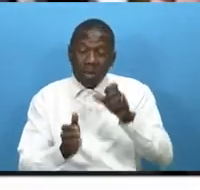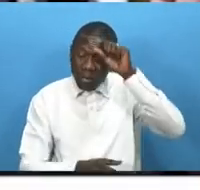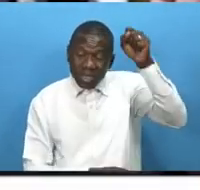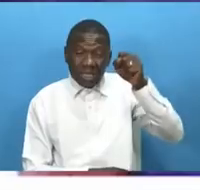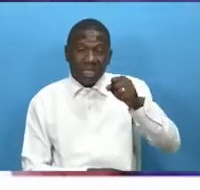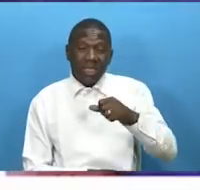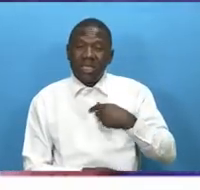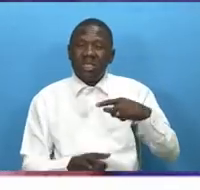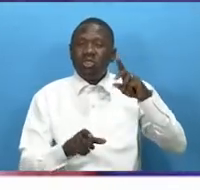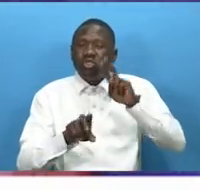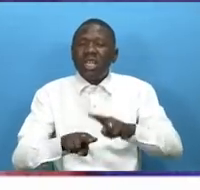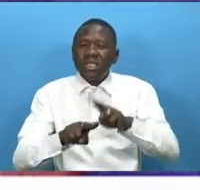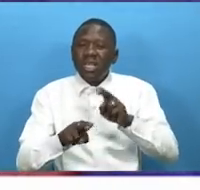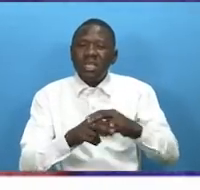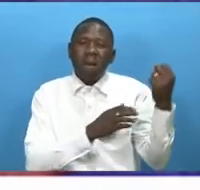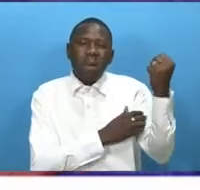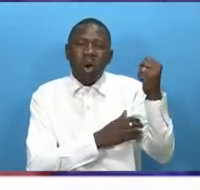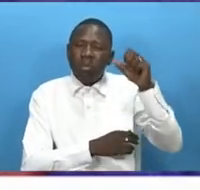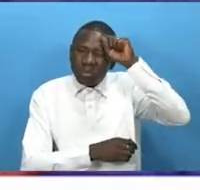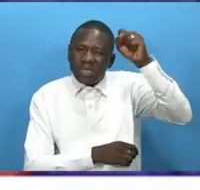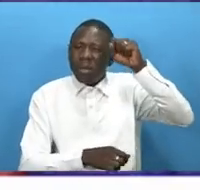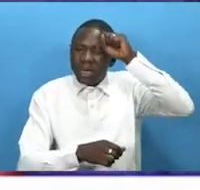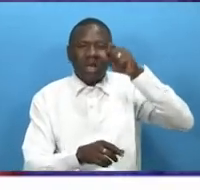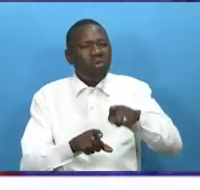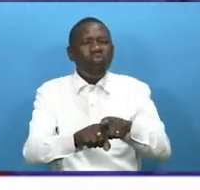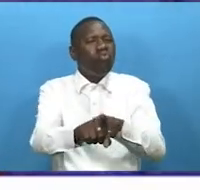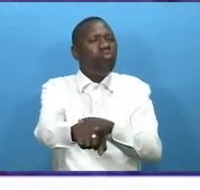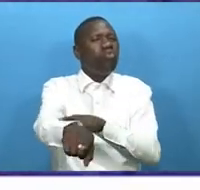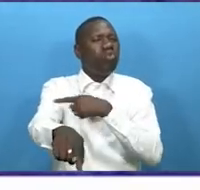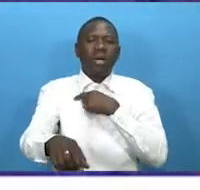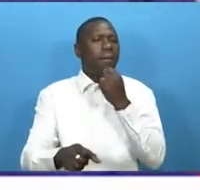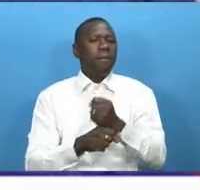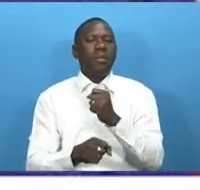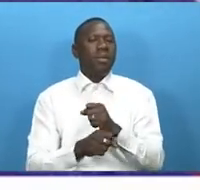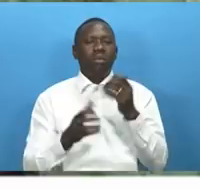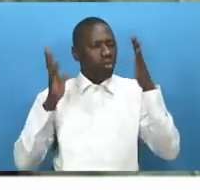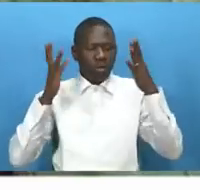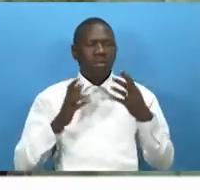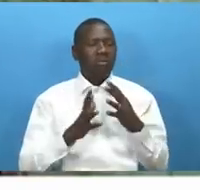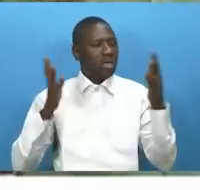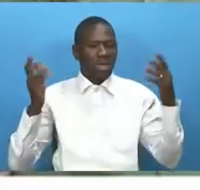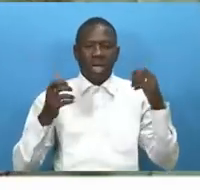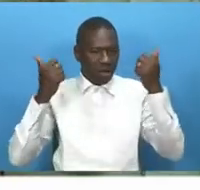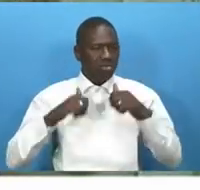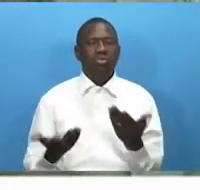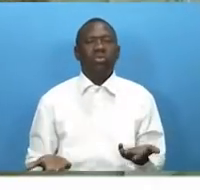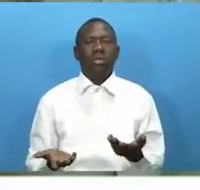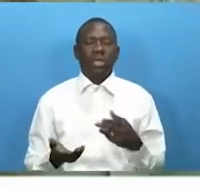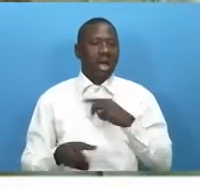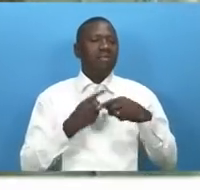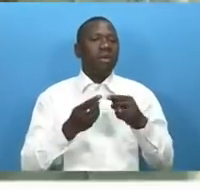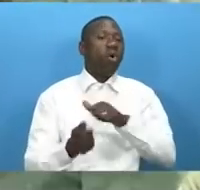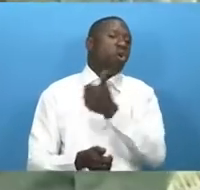unnumbered. This happens with presidents or prime ministers grooming and later handing over power to their offspring,